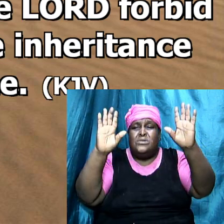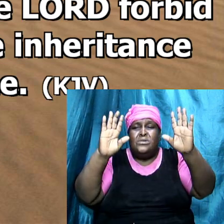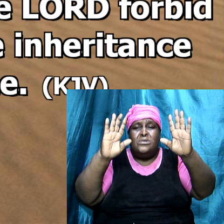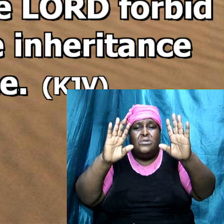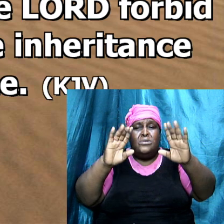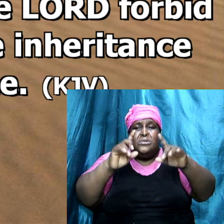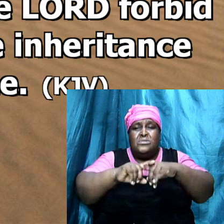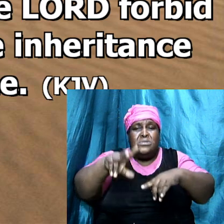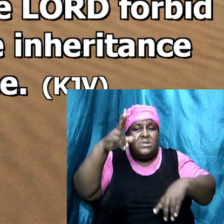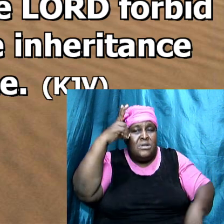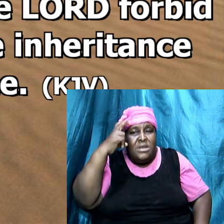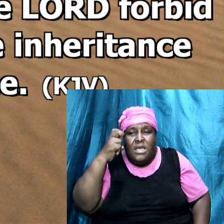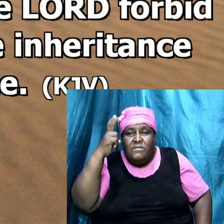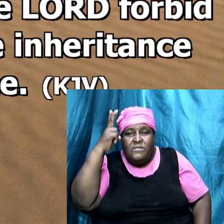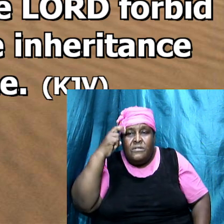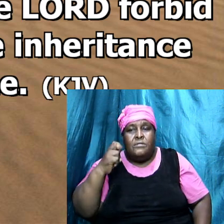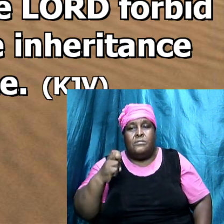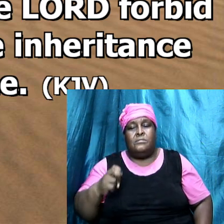Ahab